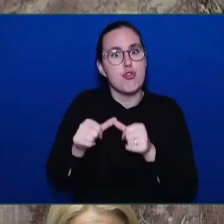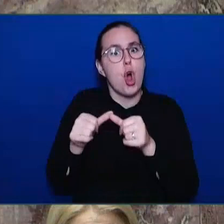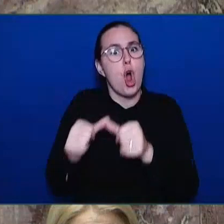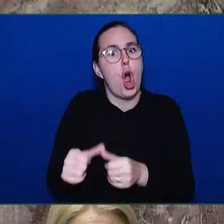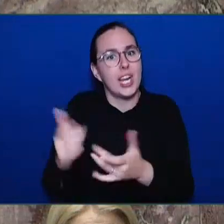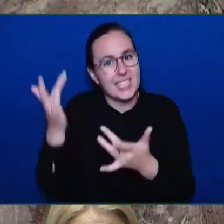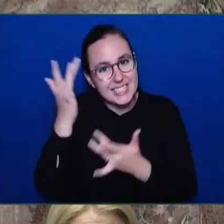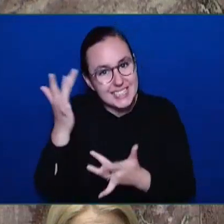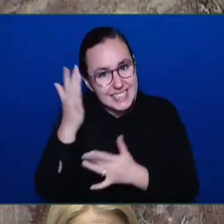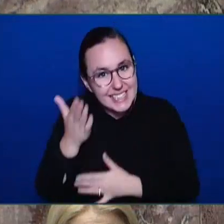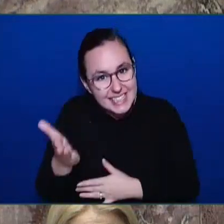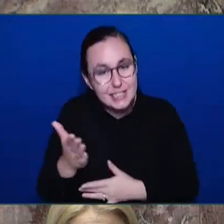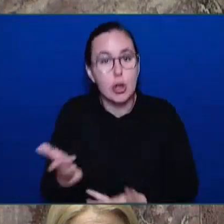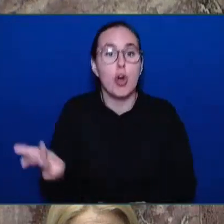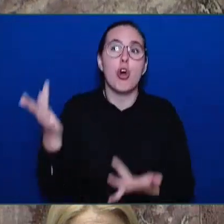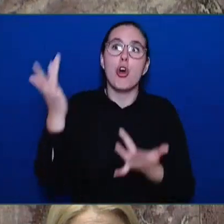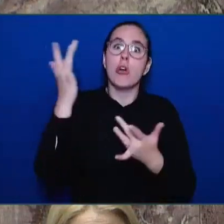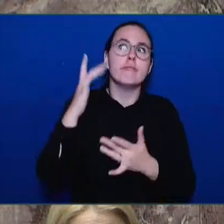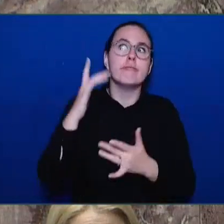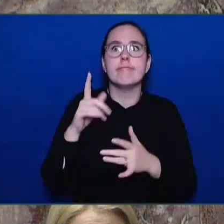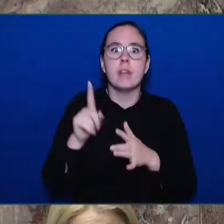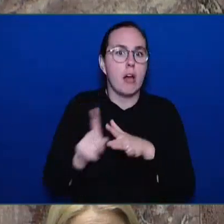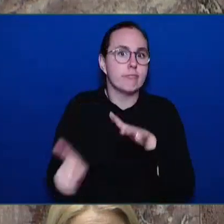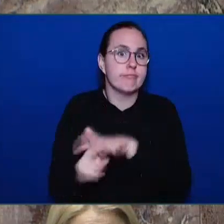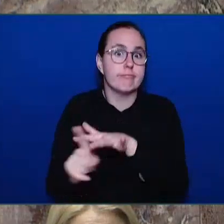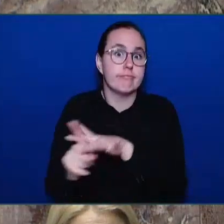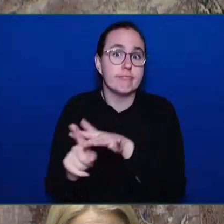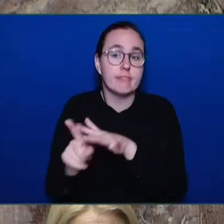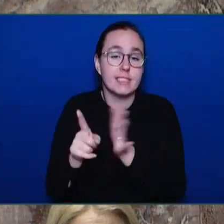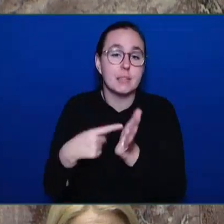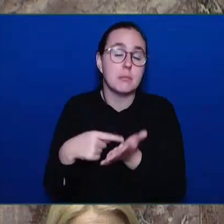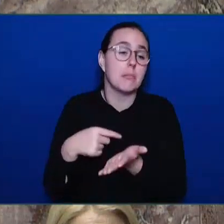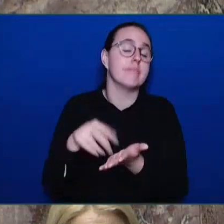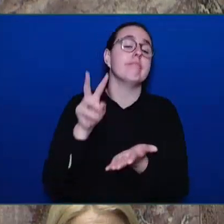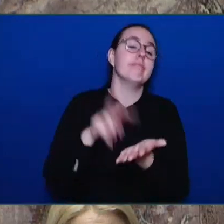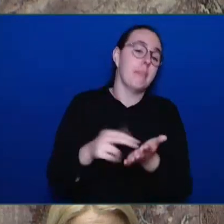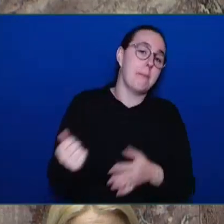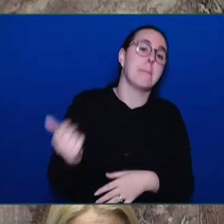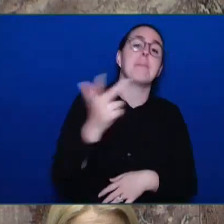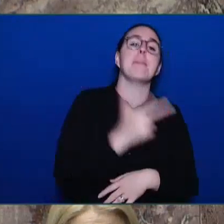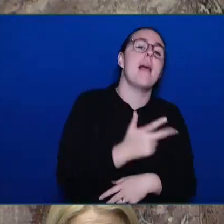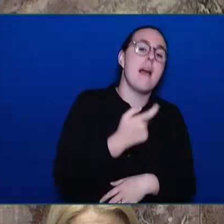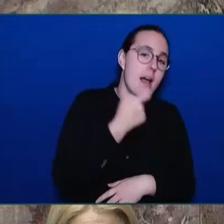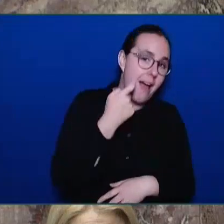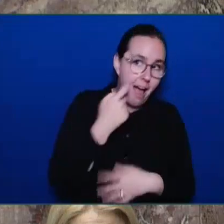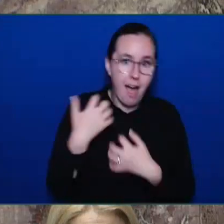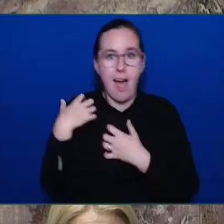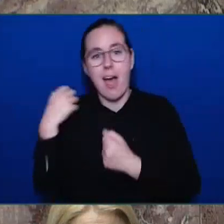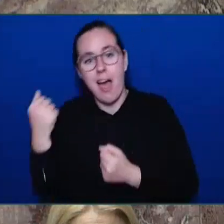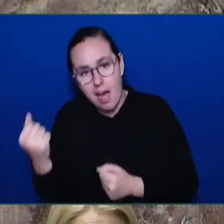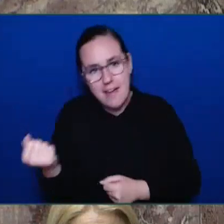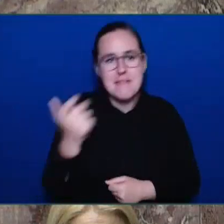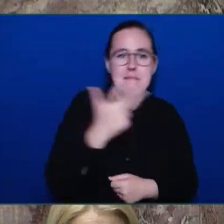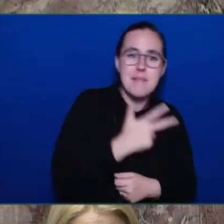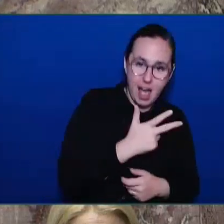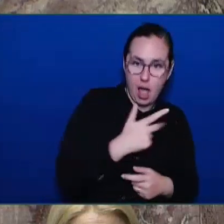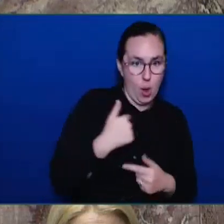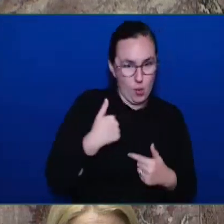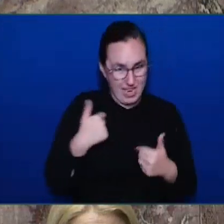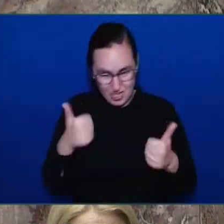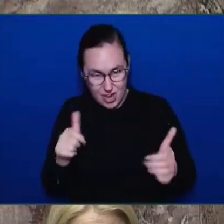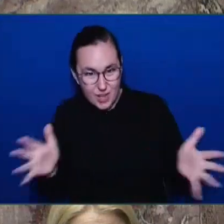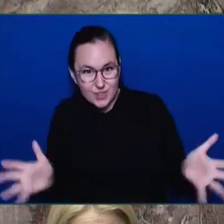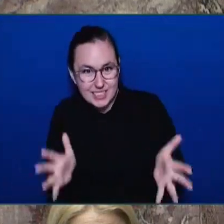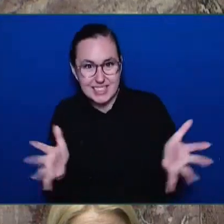chronic and relapsing condition that may require many, many, many, many tries at treatment before they